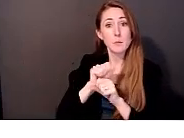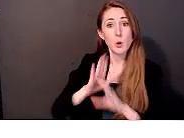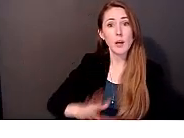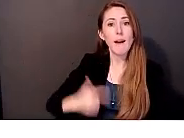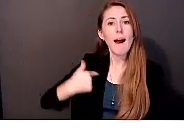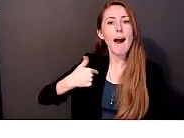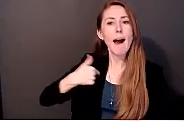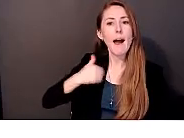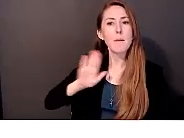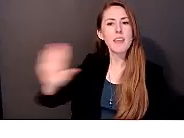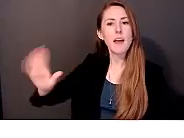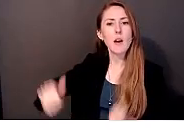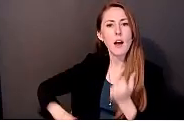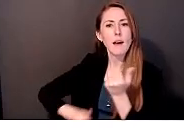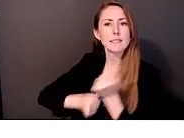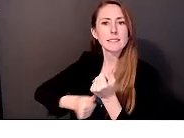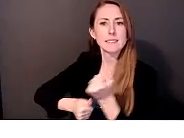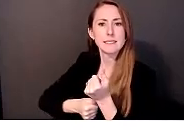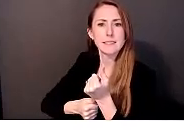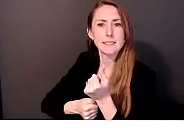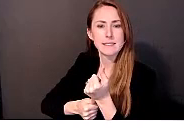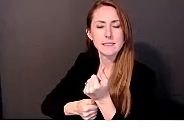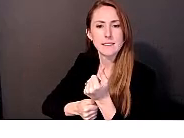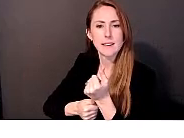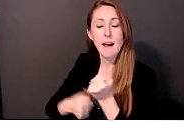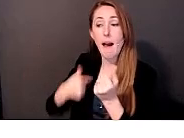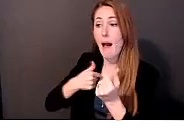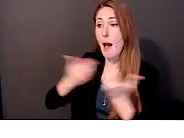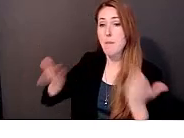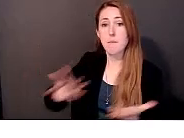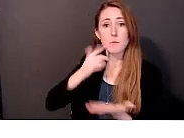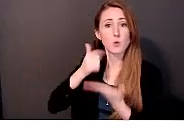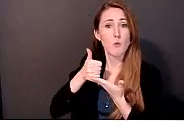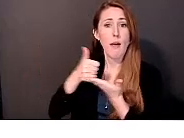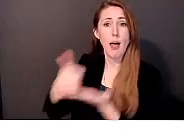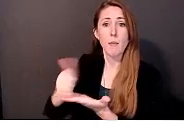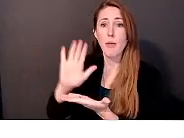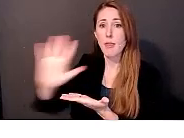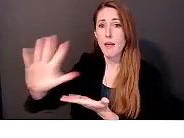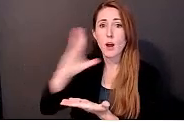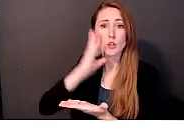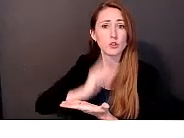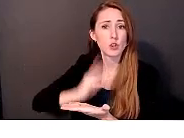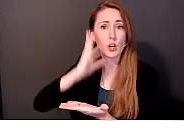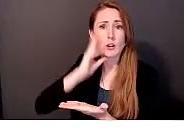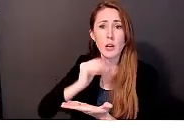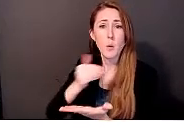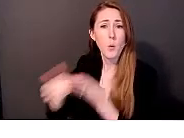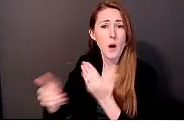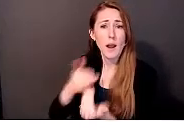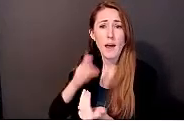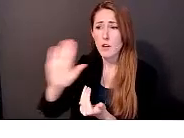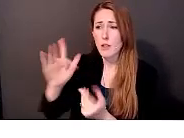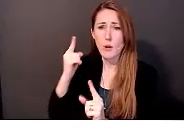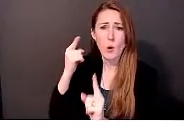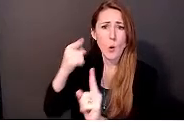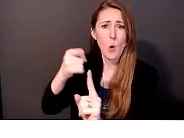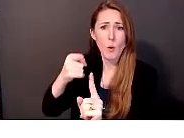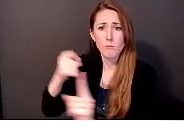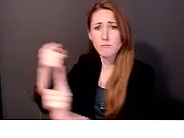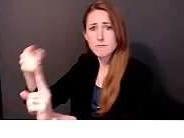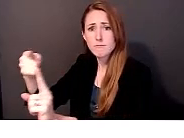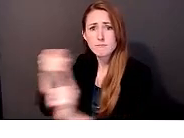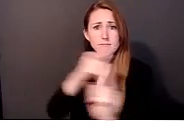to help them on their journey, whichever direction they want that journey to go. So we provide five core